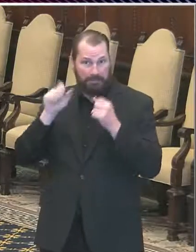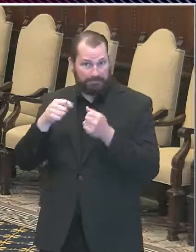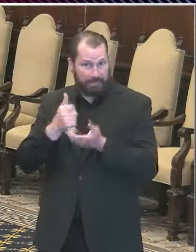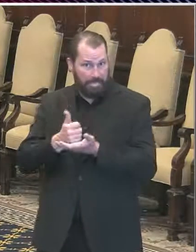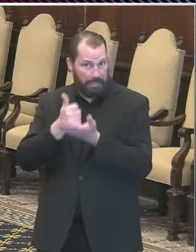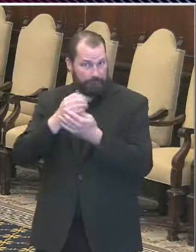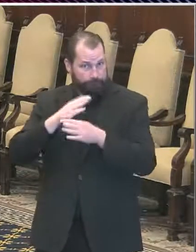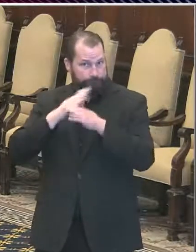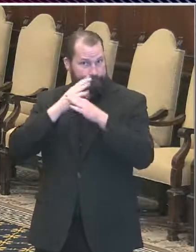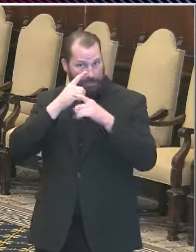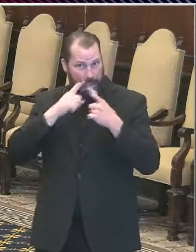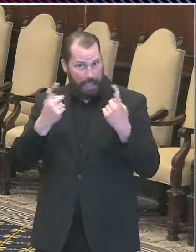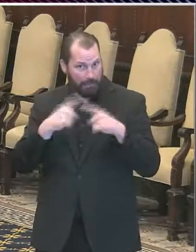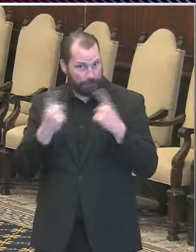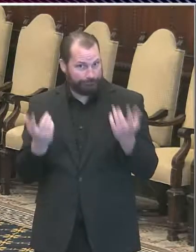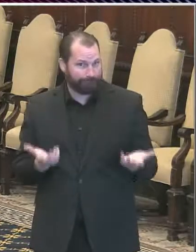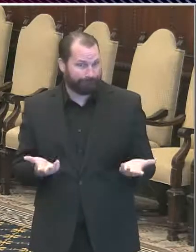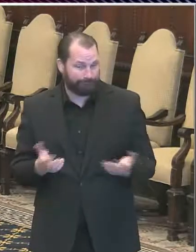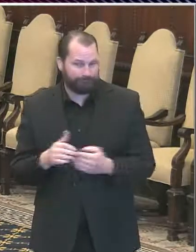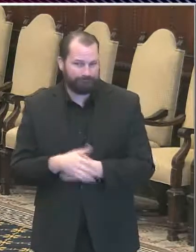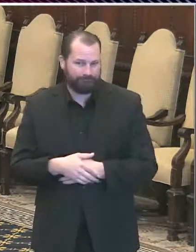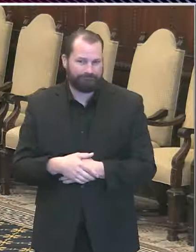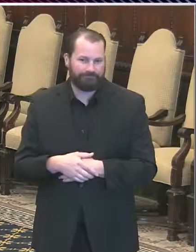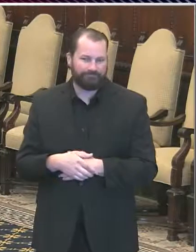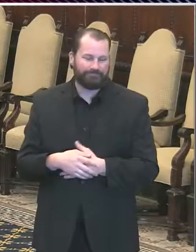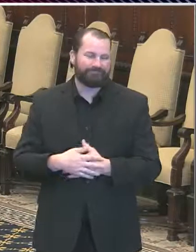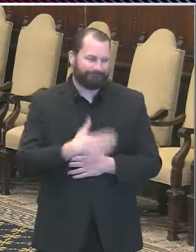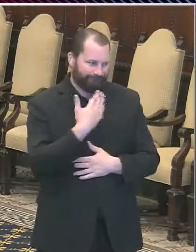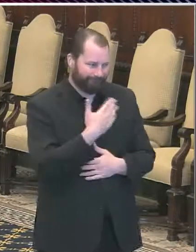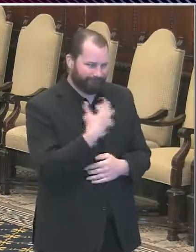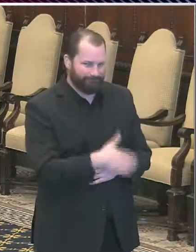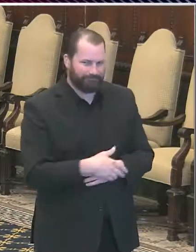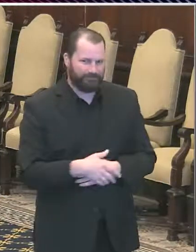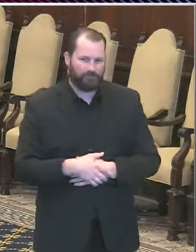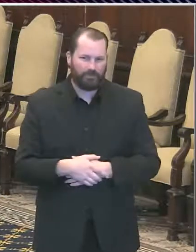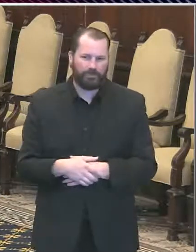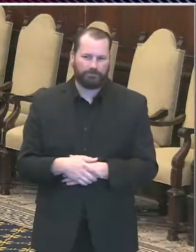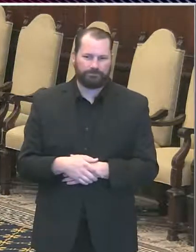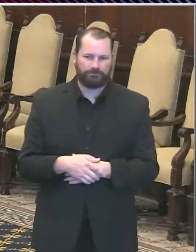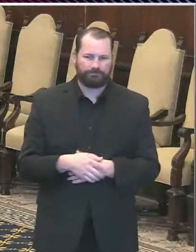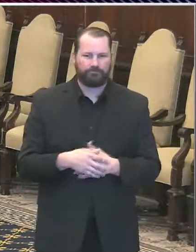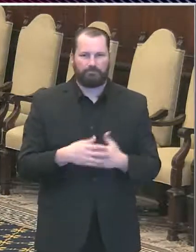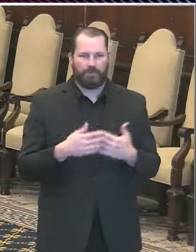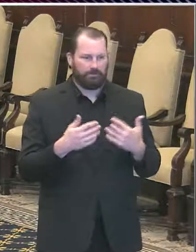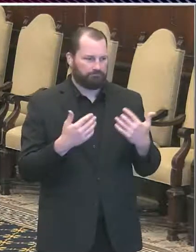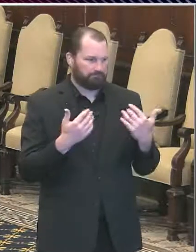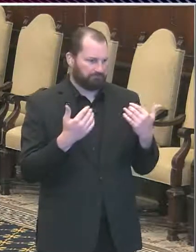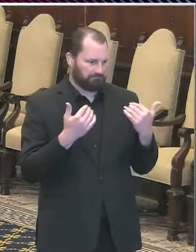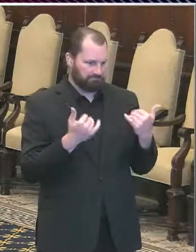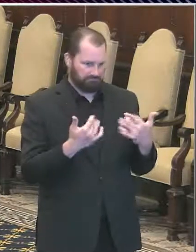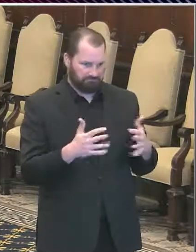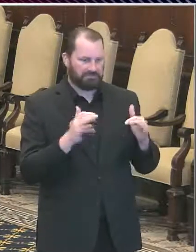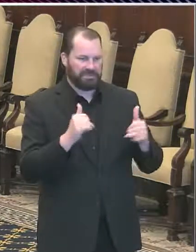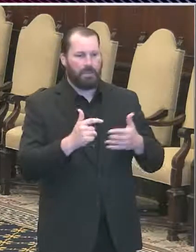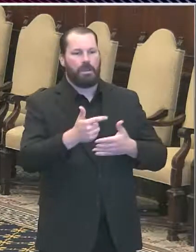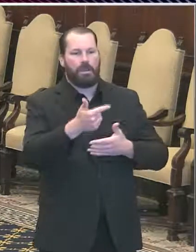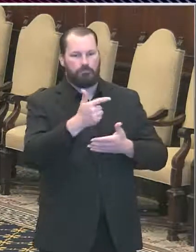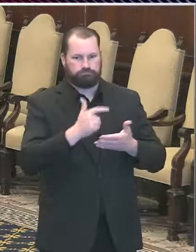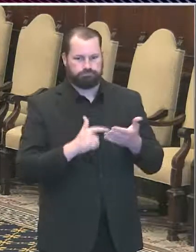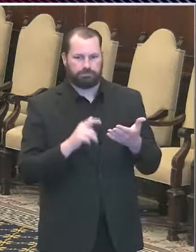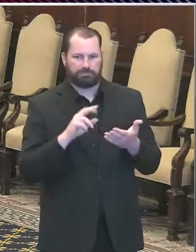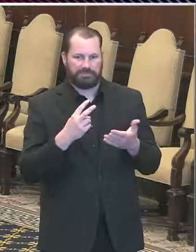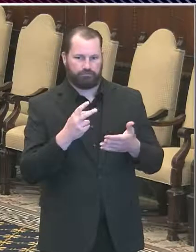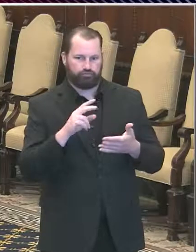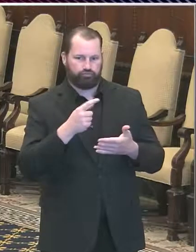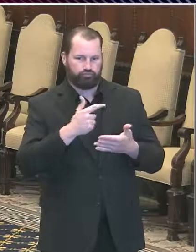thanks Julie we are now going to go into our second round of questions with Jack Tomsik from